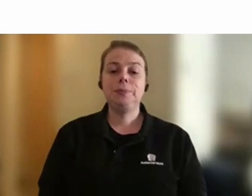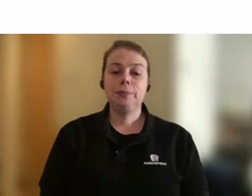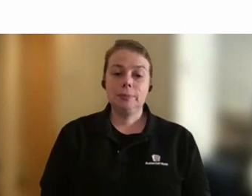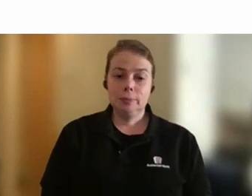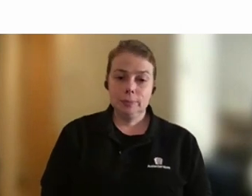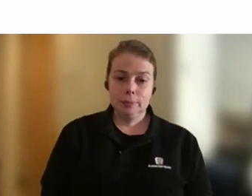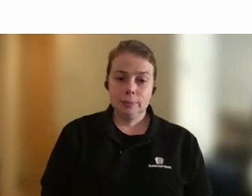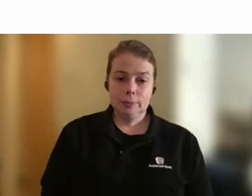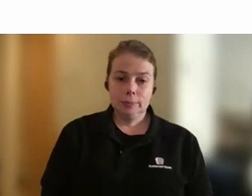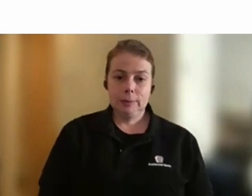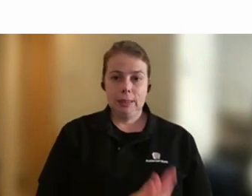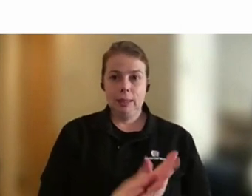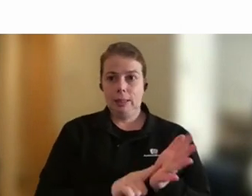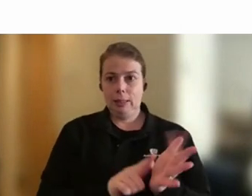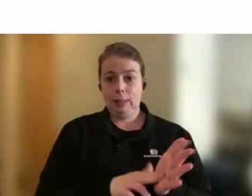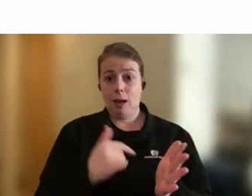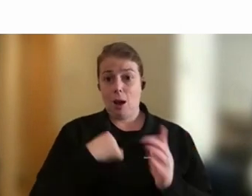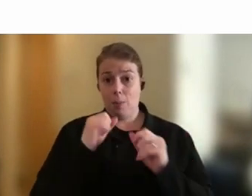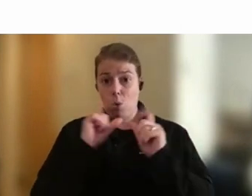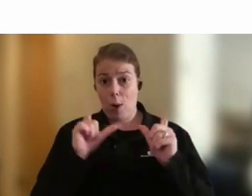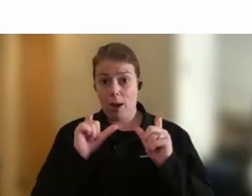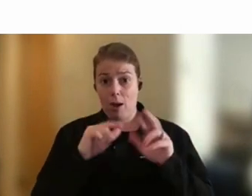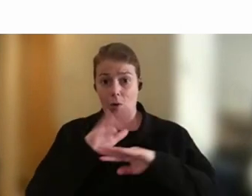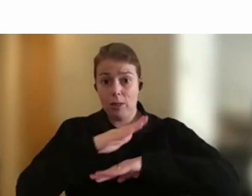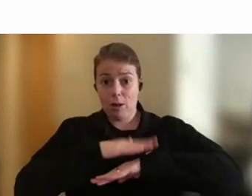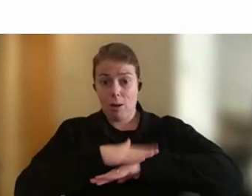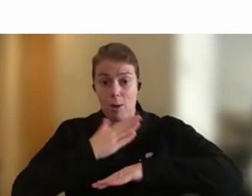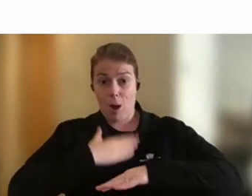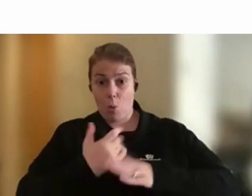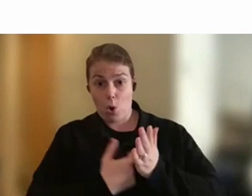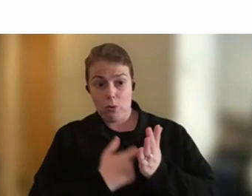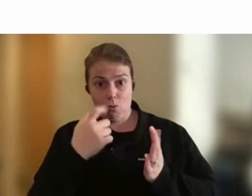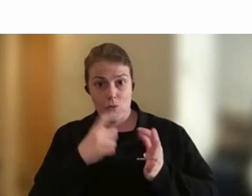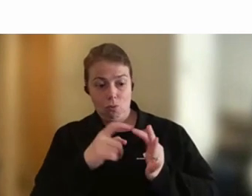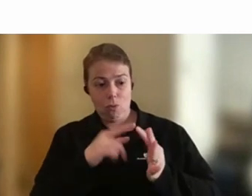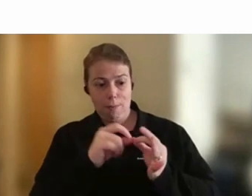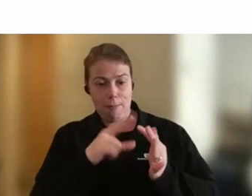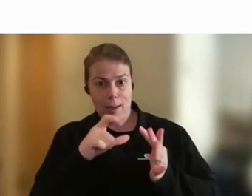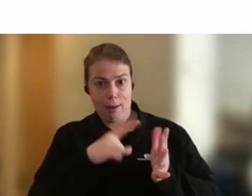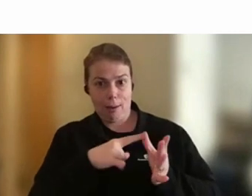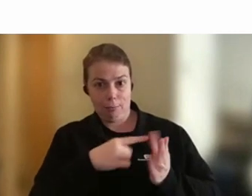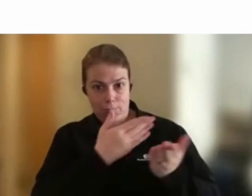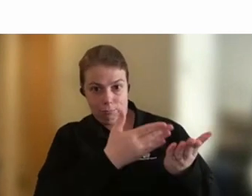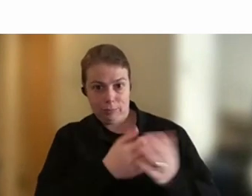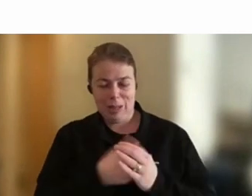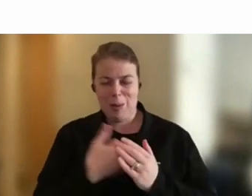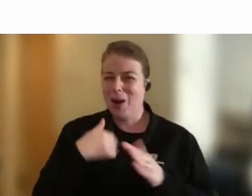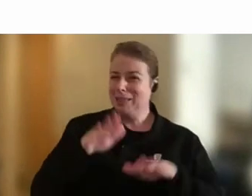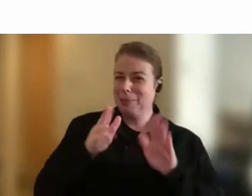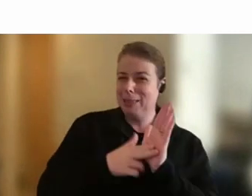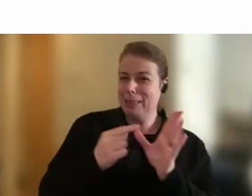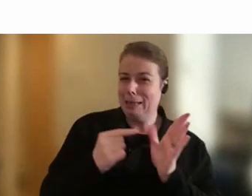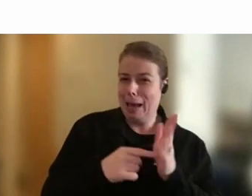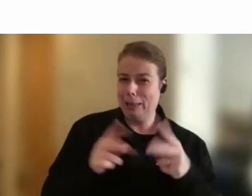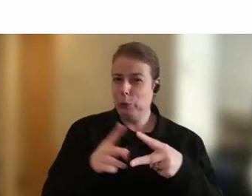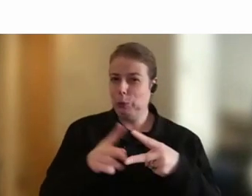I'm conscious of time. And I really want to hear from Rebecca. Yep. I think mine's along similar lines as Nat. So that there's two pieces. The